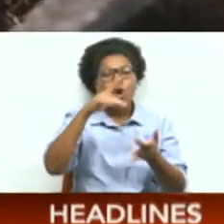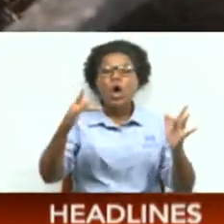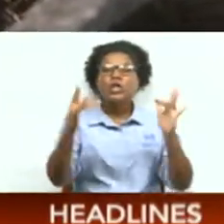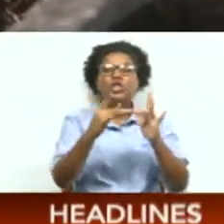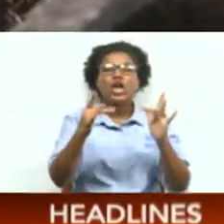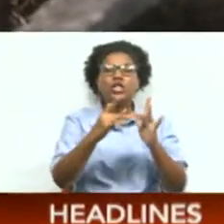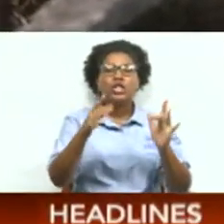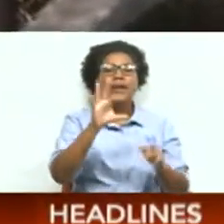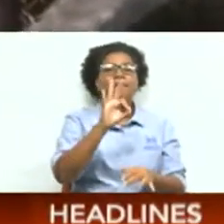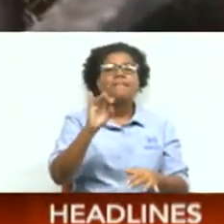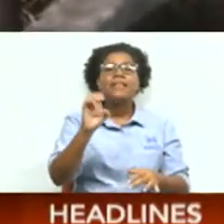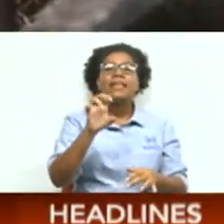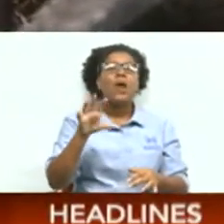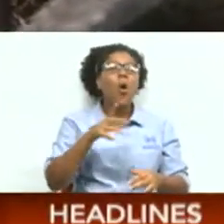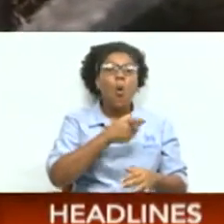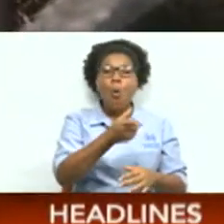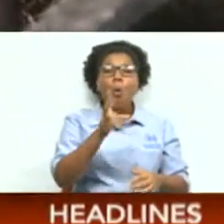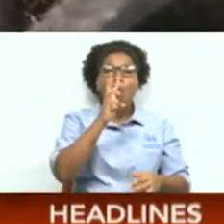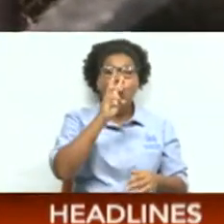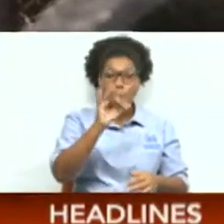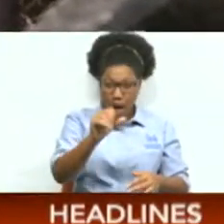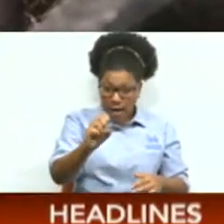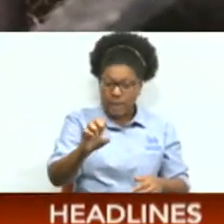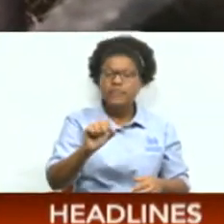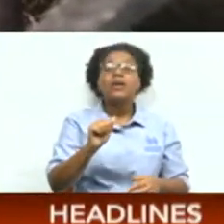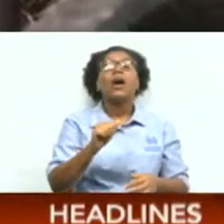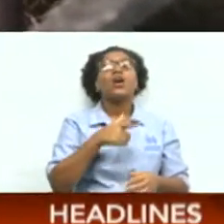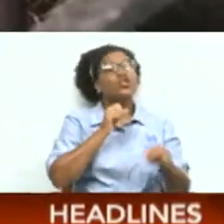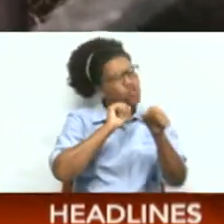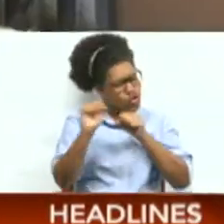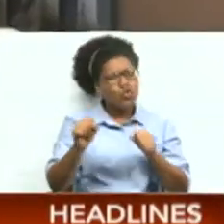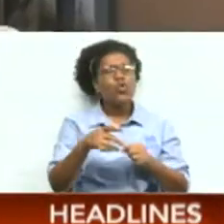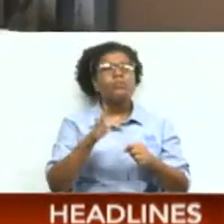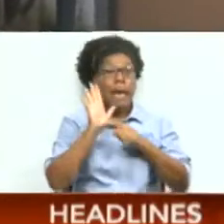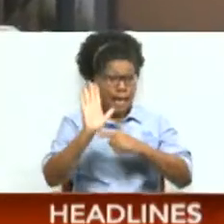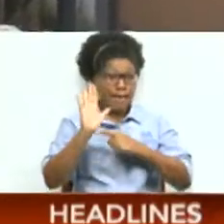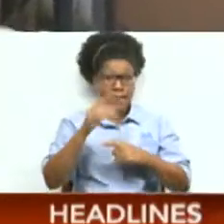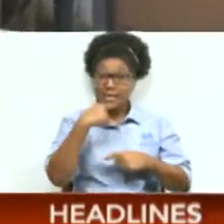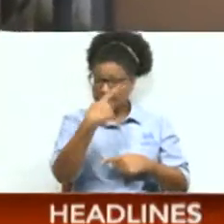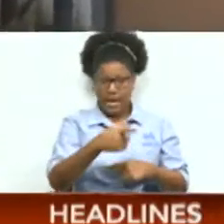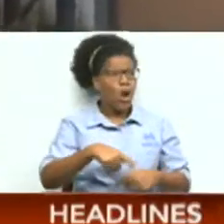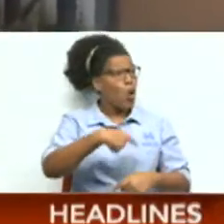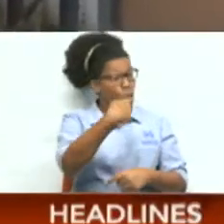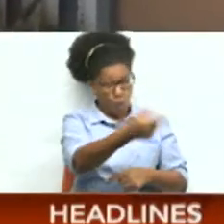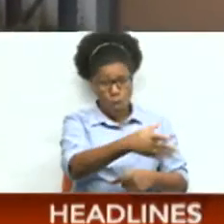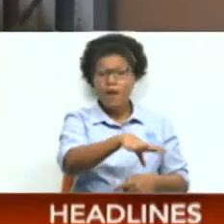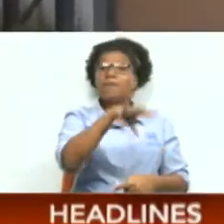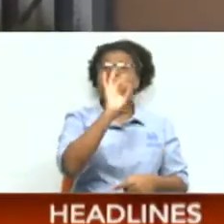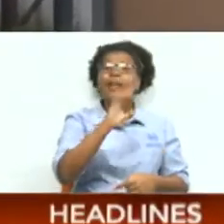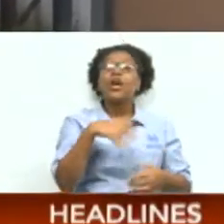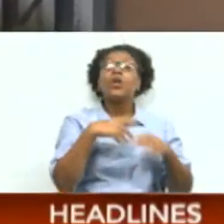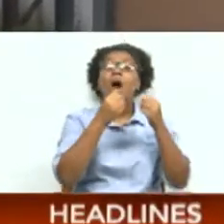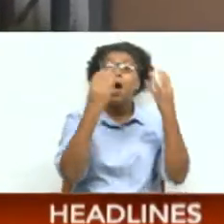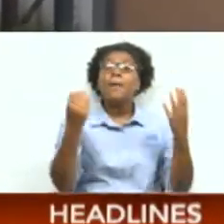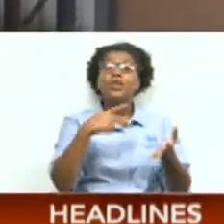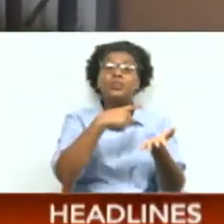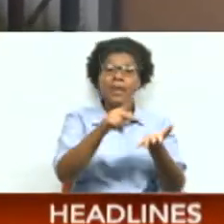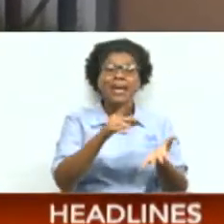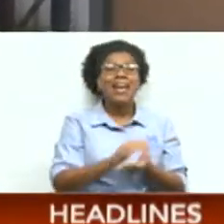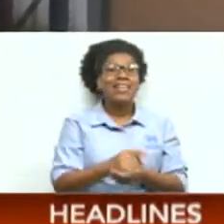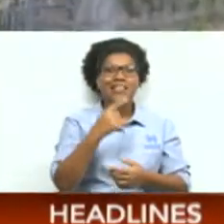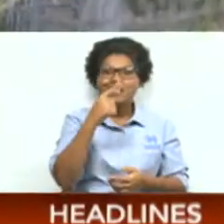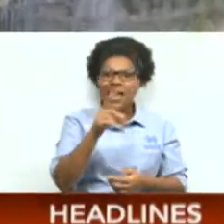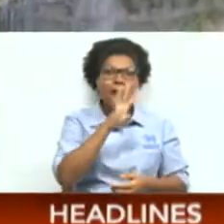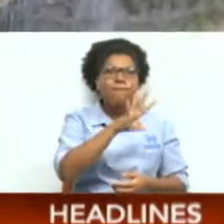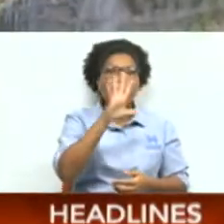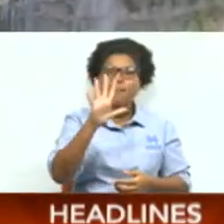to WASA. So we were advised by the MP to go and find out the cost. And when we went there, it was upwards of $45,000.